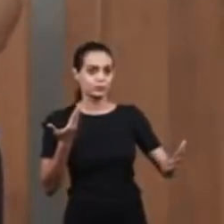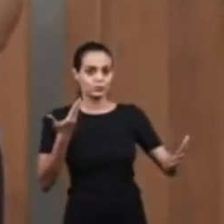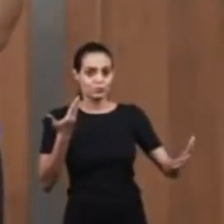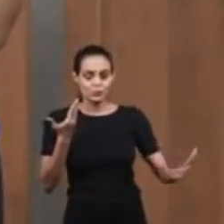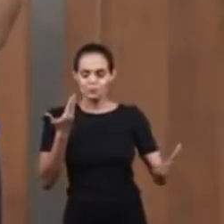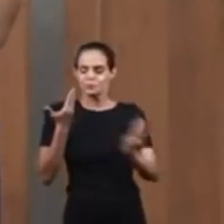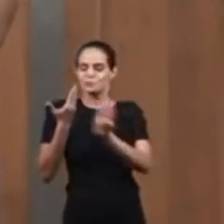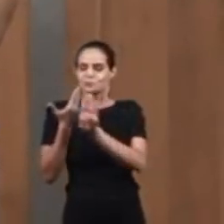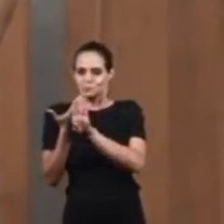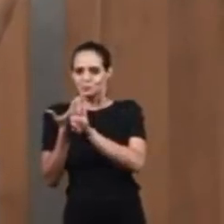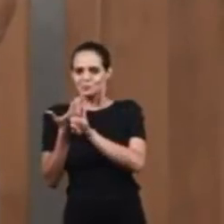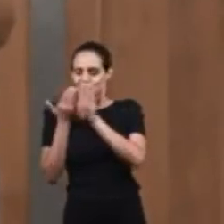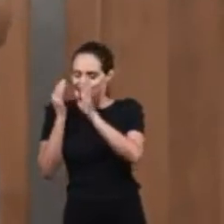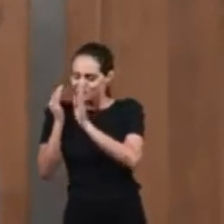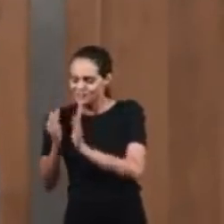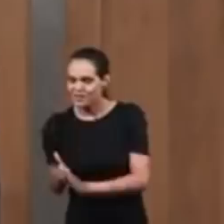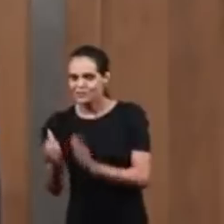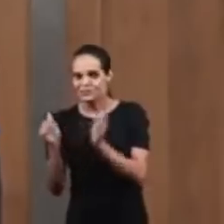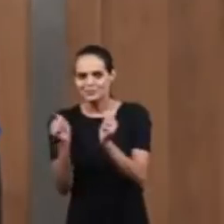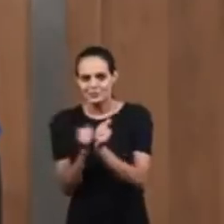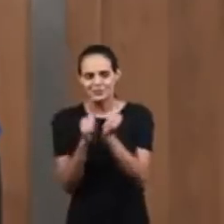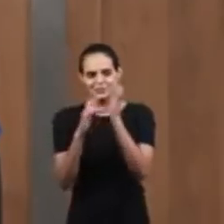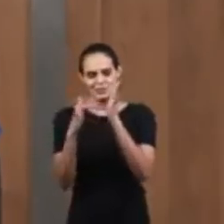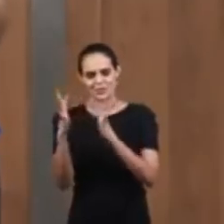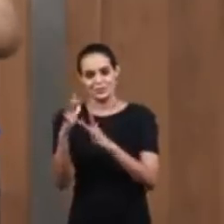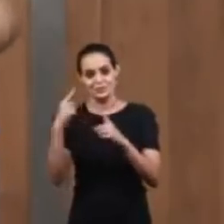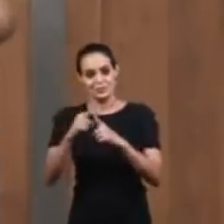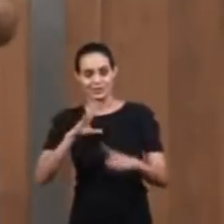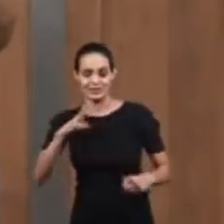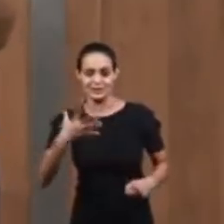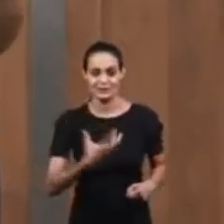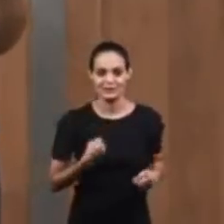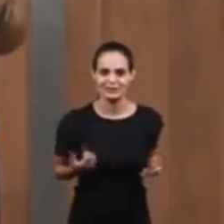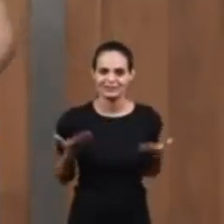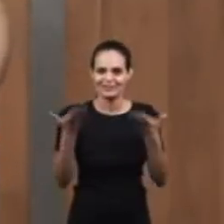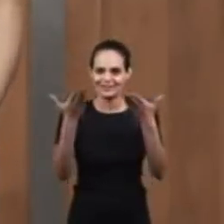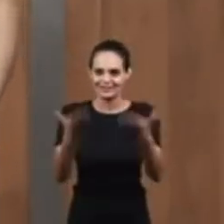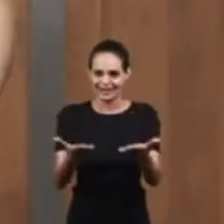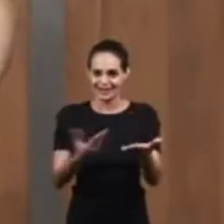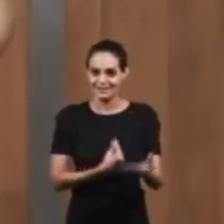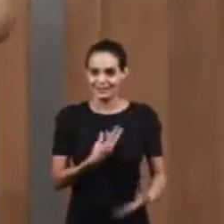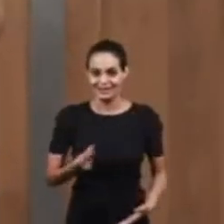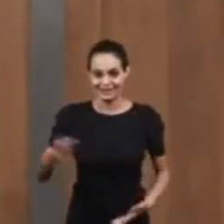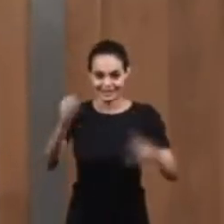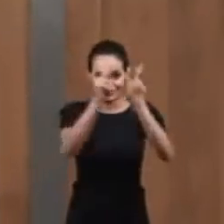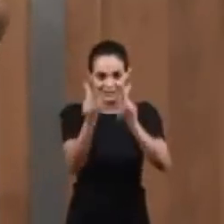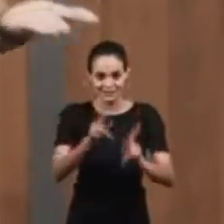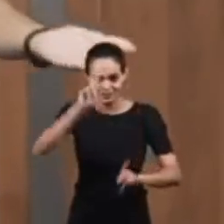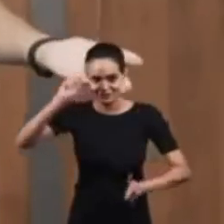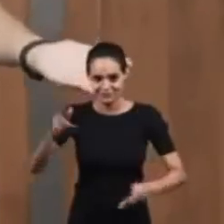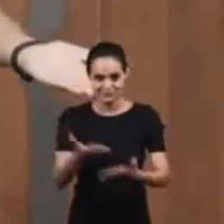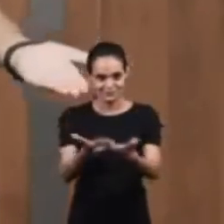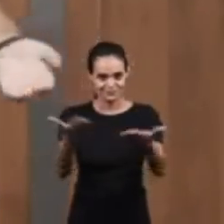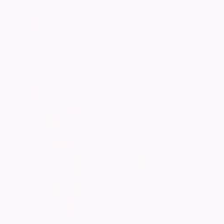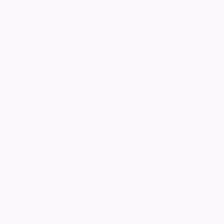Jesus Because Jesus wants to give you salvation The eternal life And to everyone the peace of the Lord